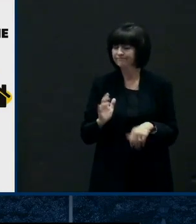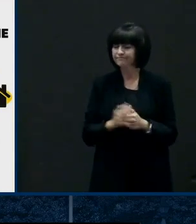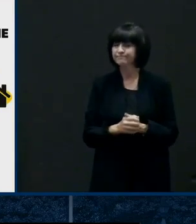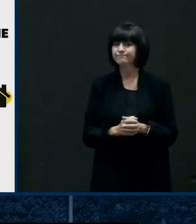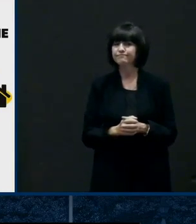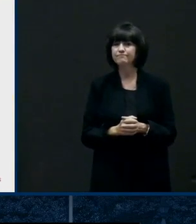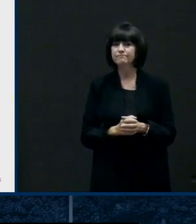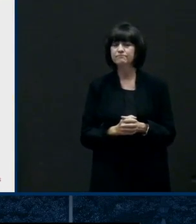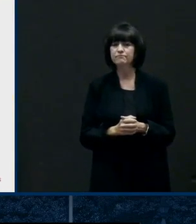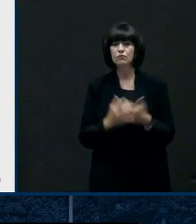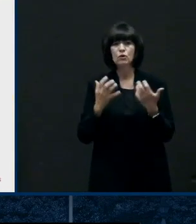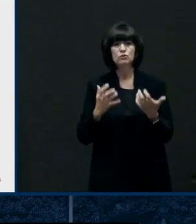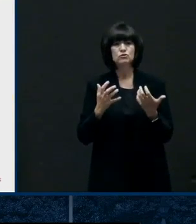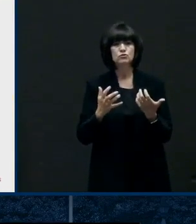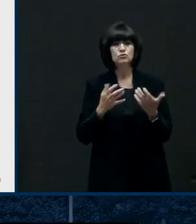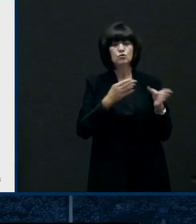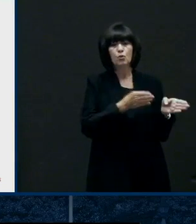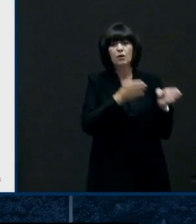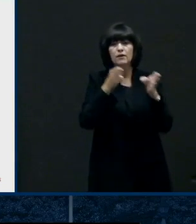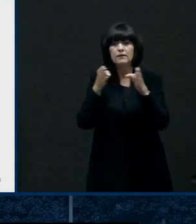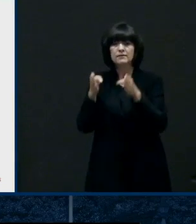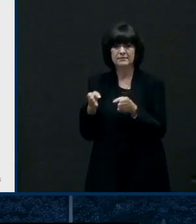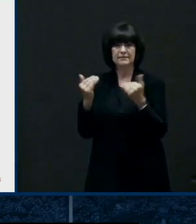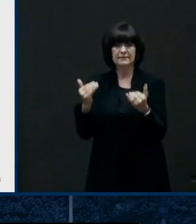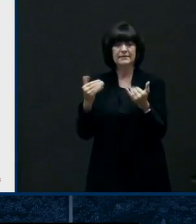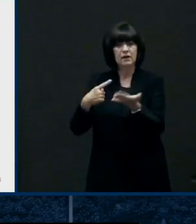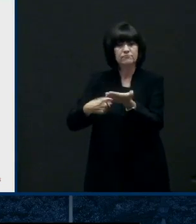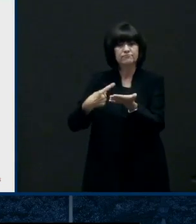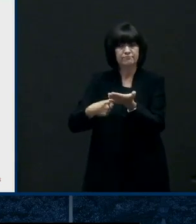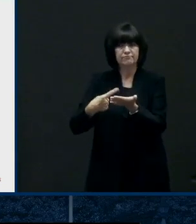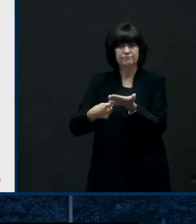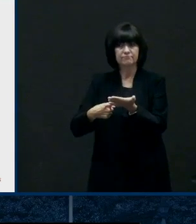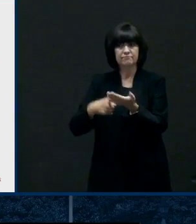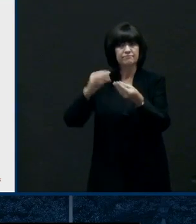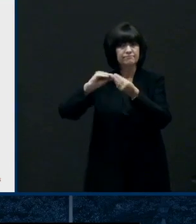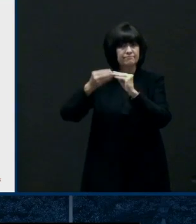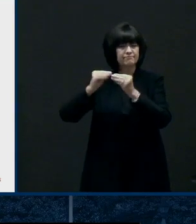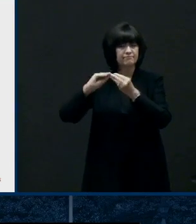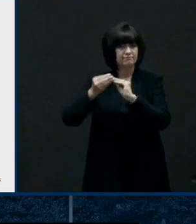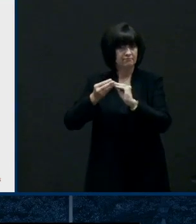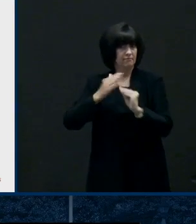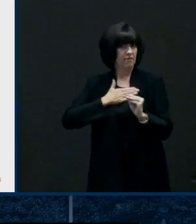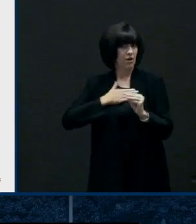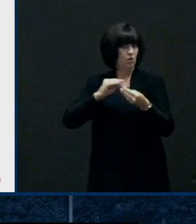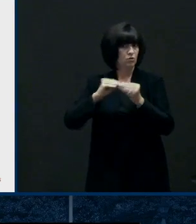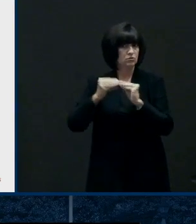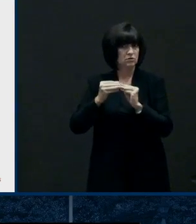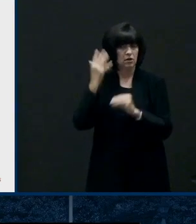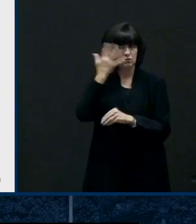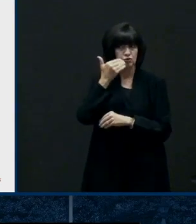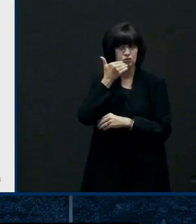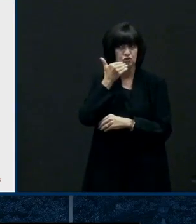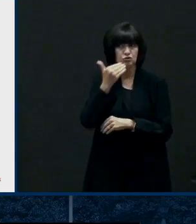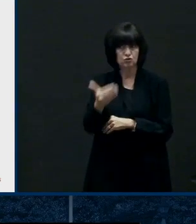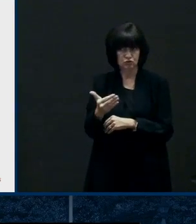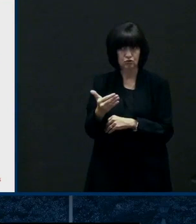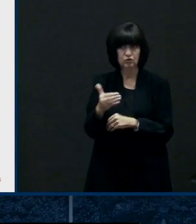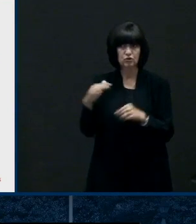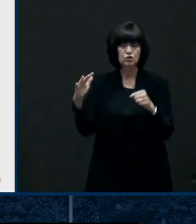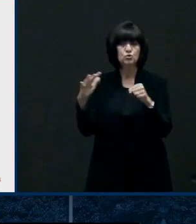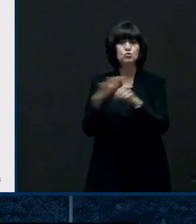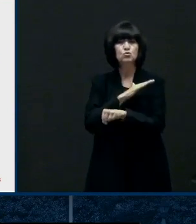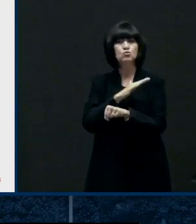So let's go to our data this week. The numbers are looking good this week. Total cases are are